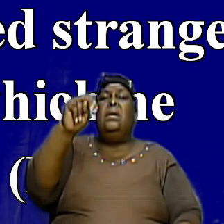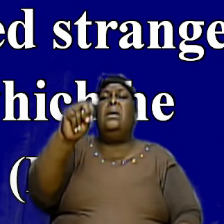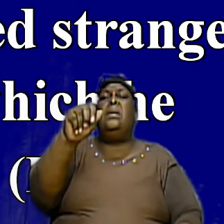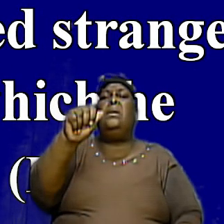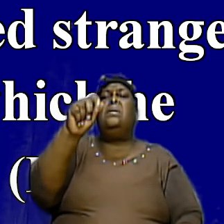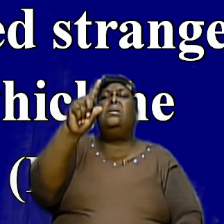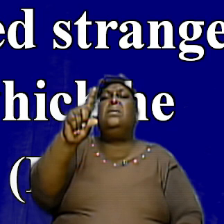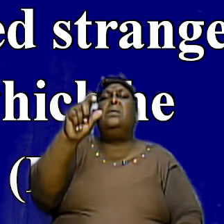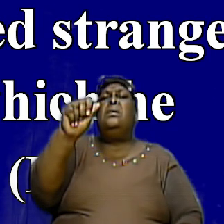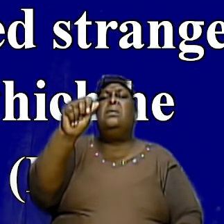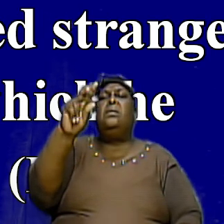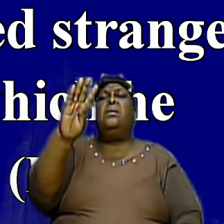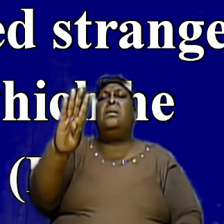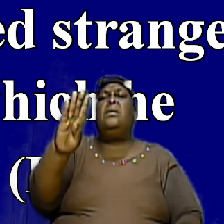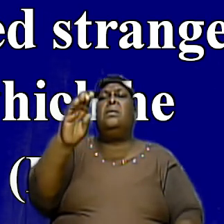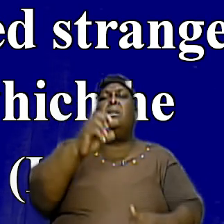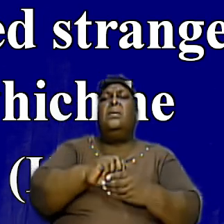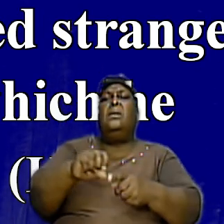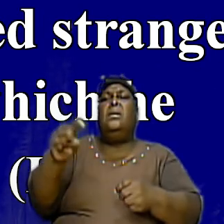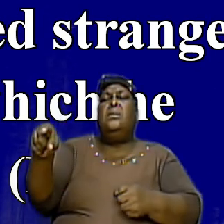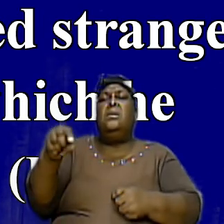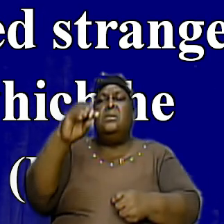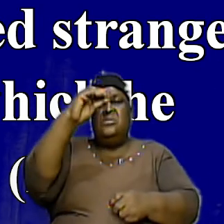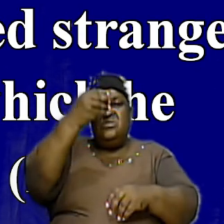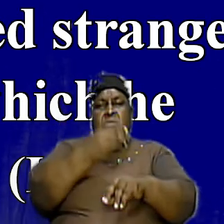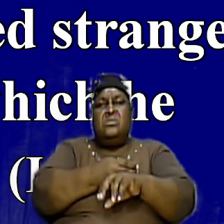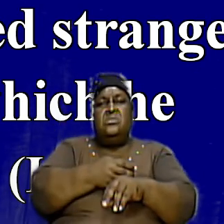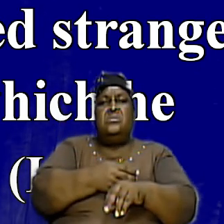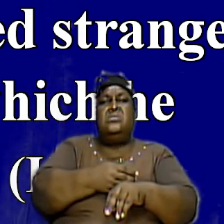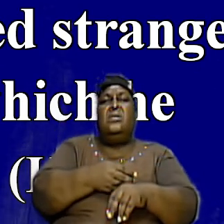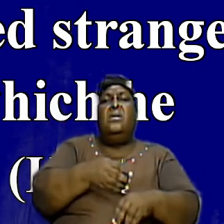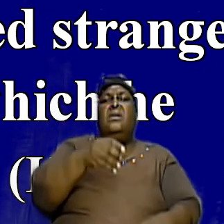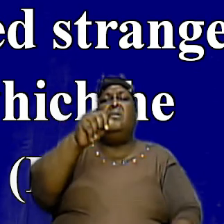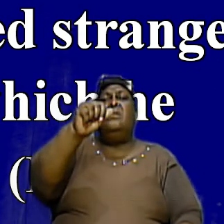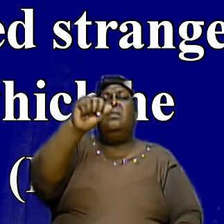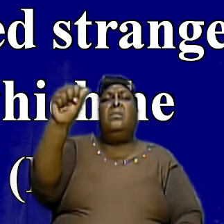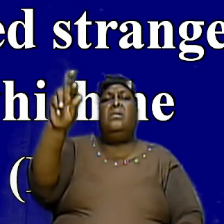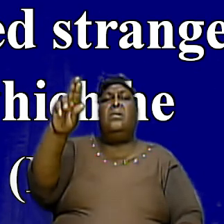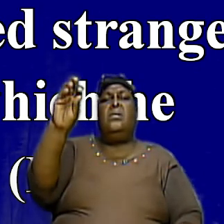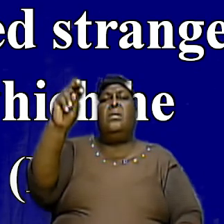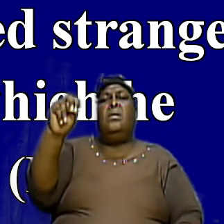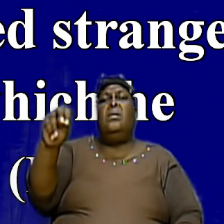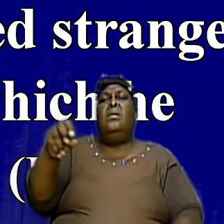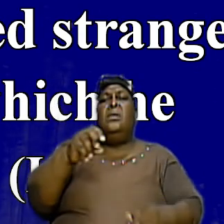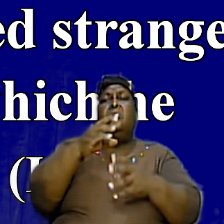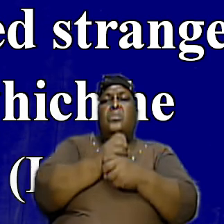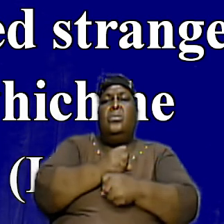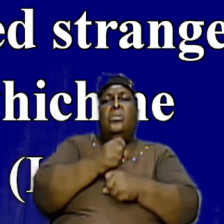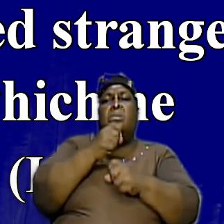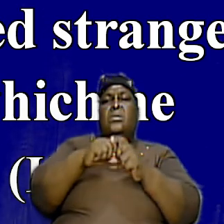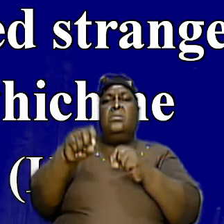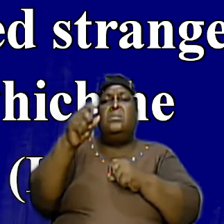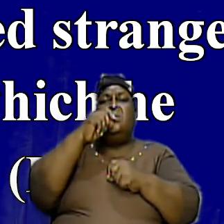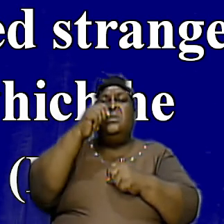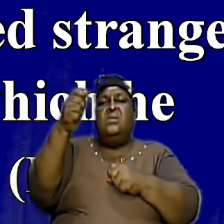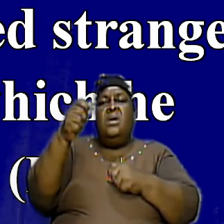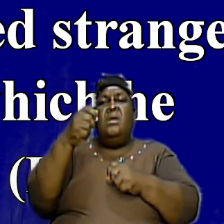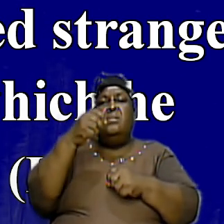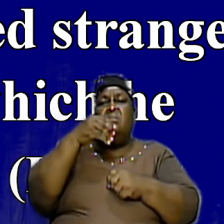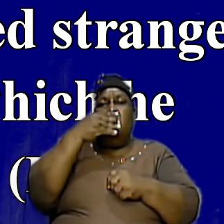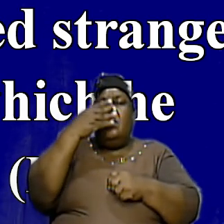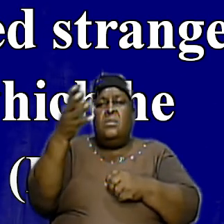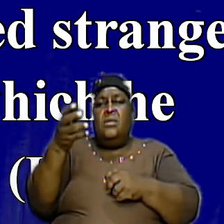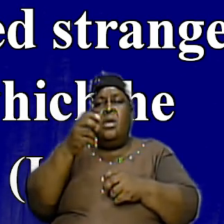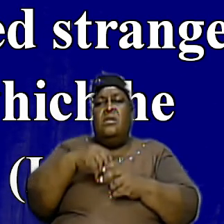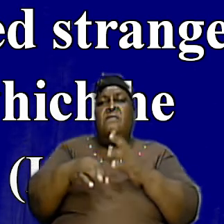Abihu the sons of Aaron took either of them his censer and put fire therein and